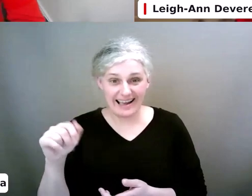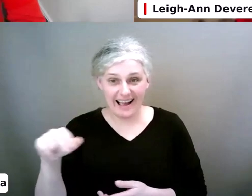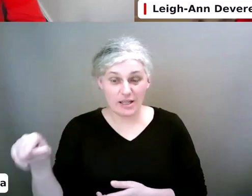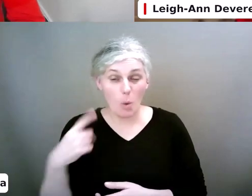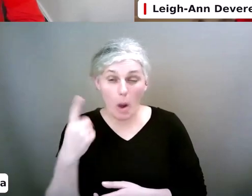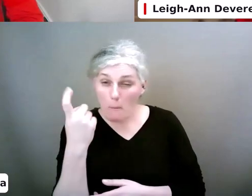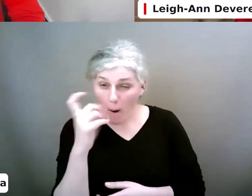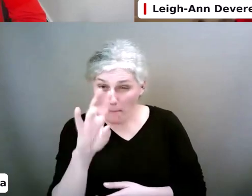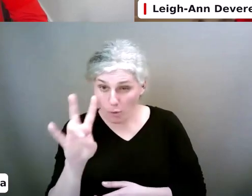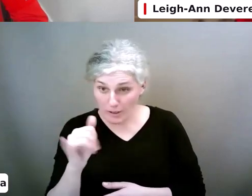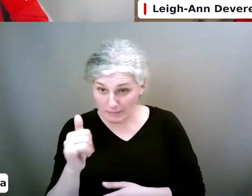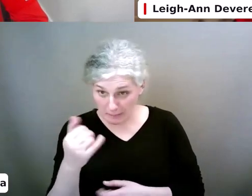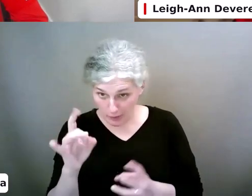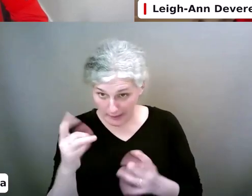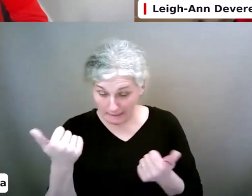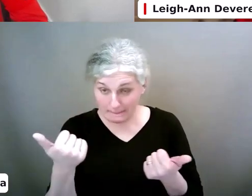question?